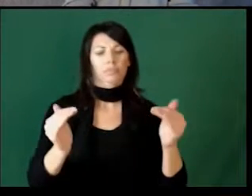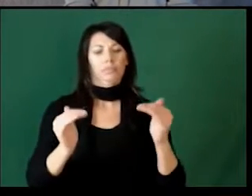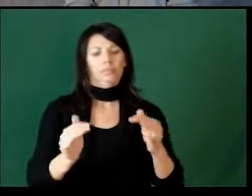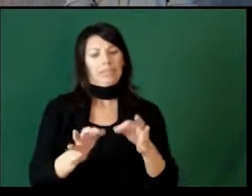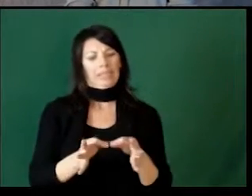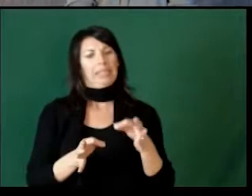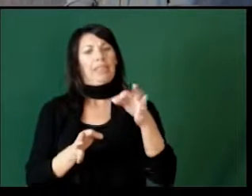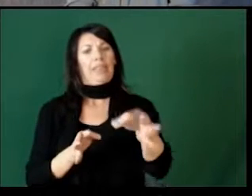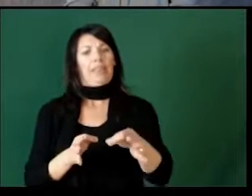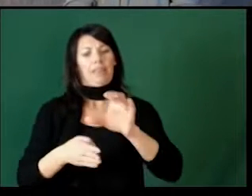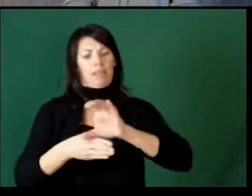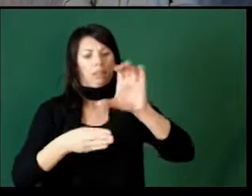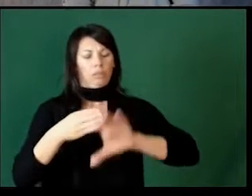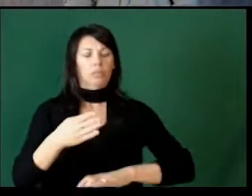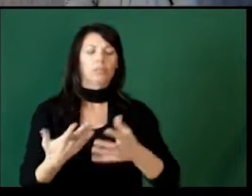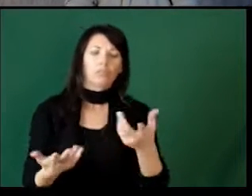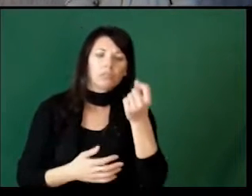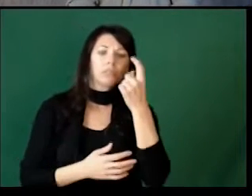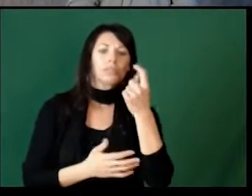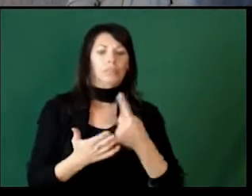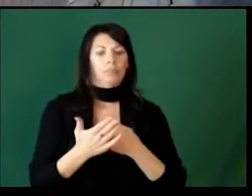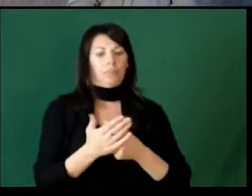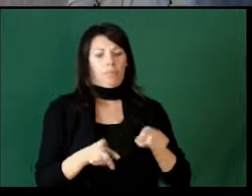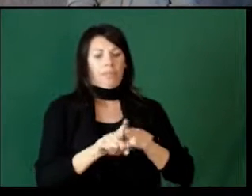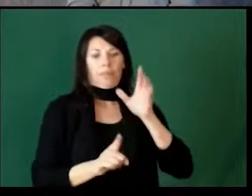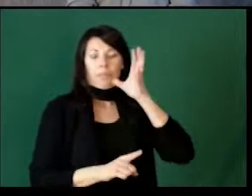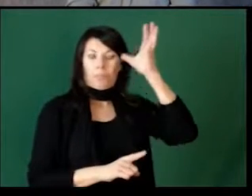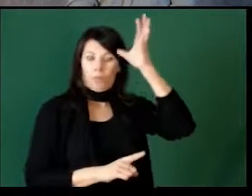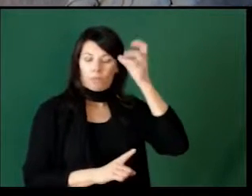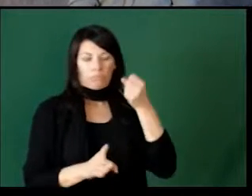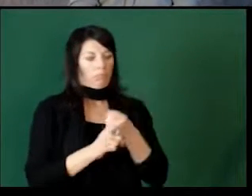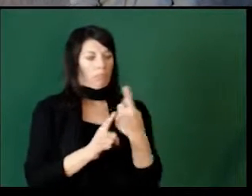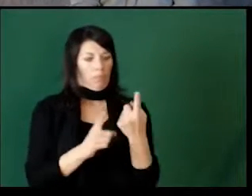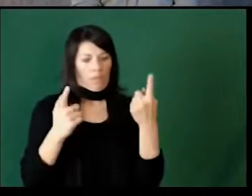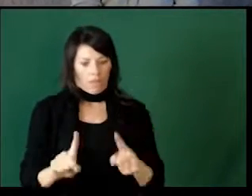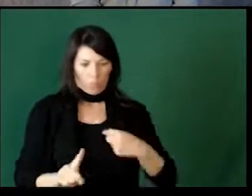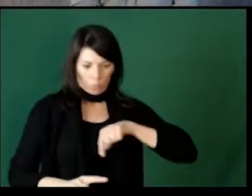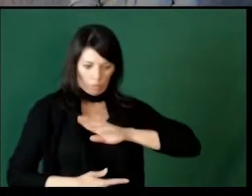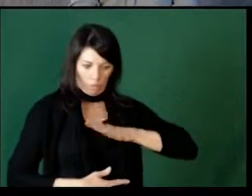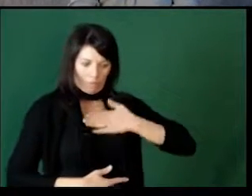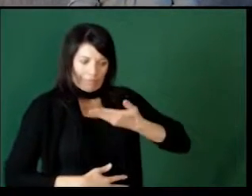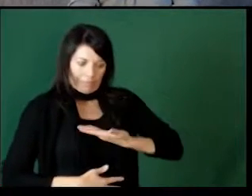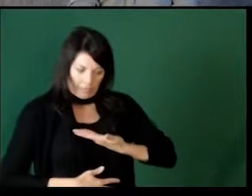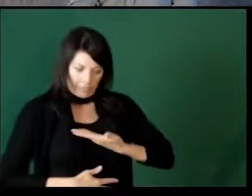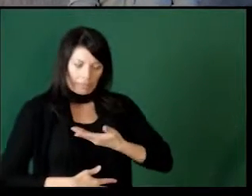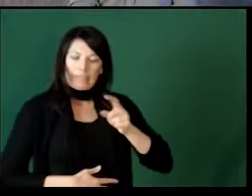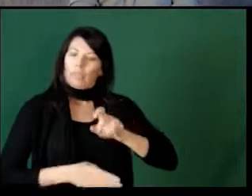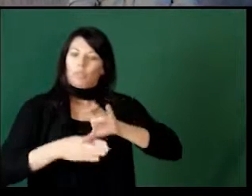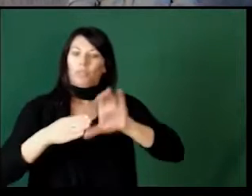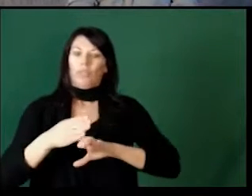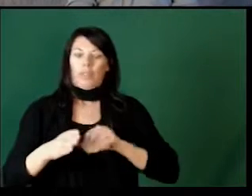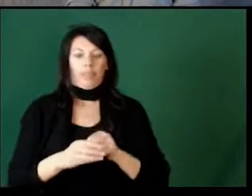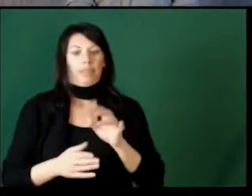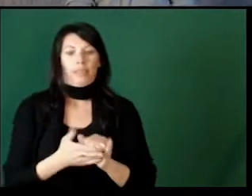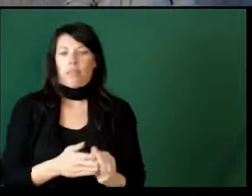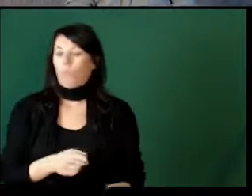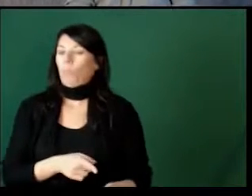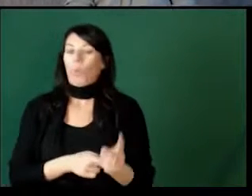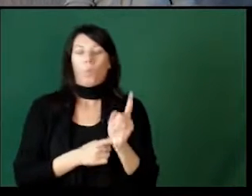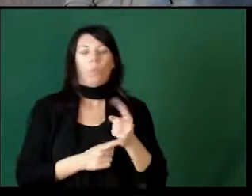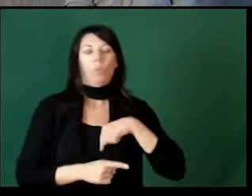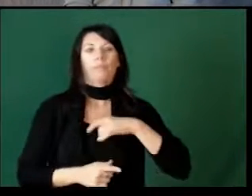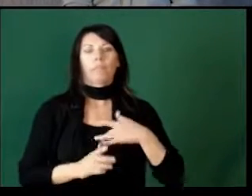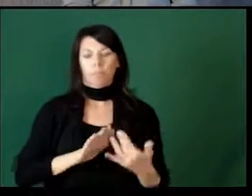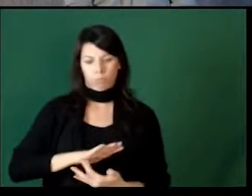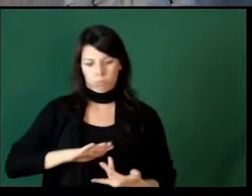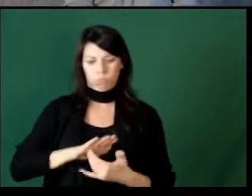Next are delayed consequences. Oftentimes, as parents, when something happens and we're upset and a consequence needs to happen, we, in the heat of